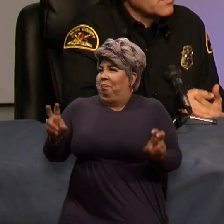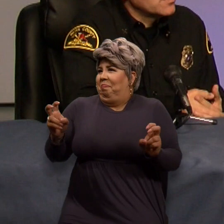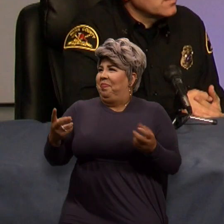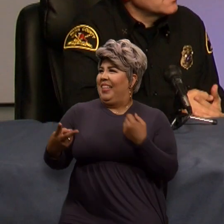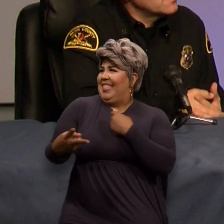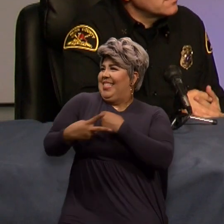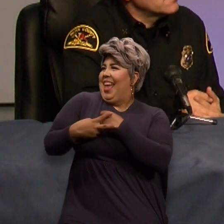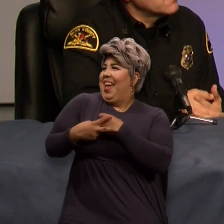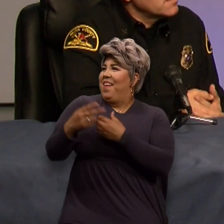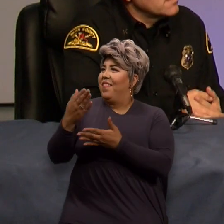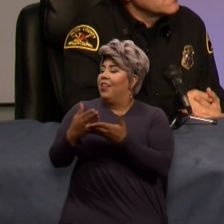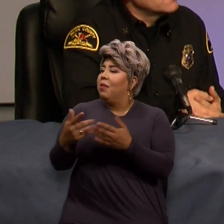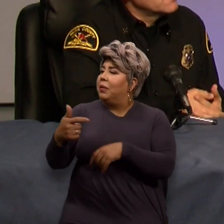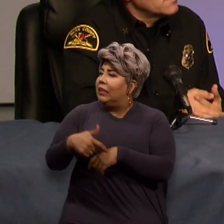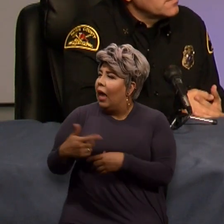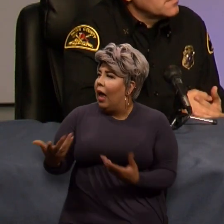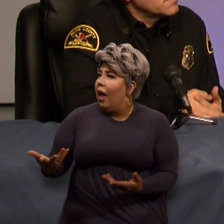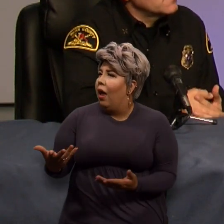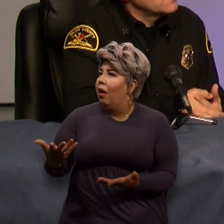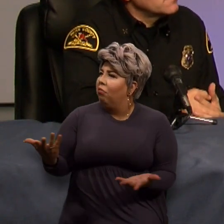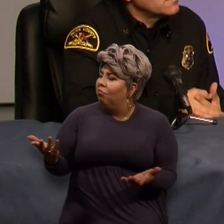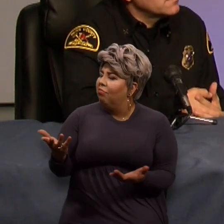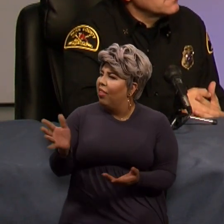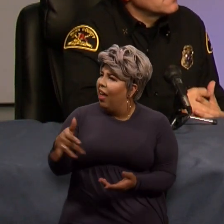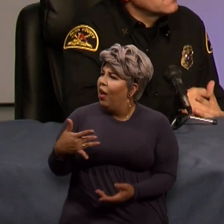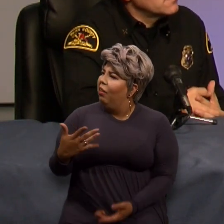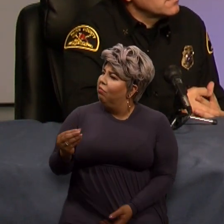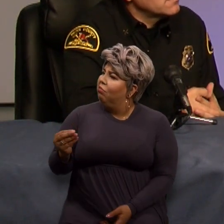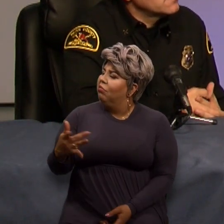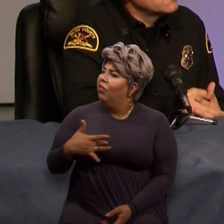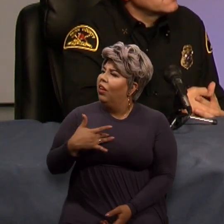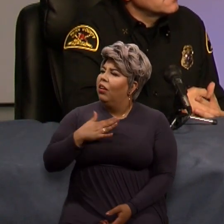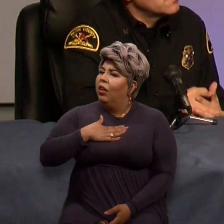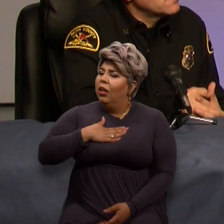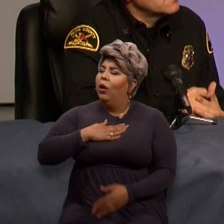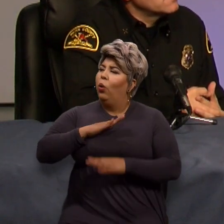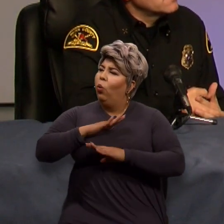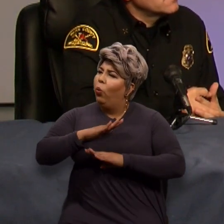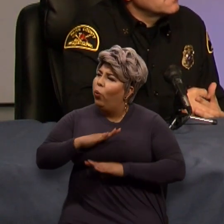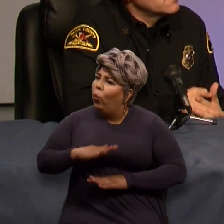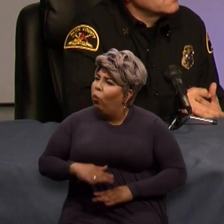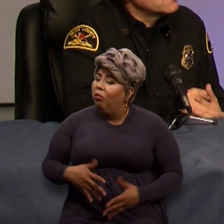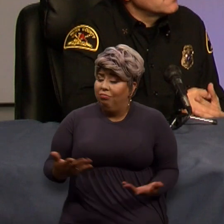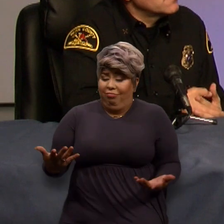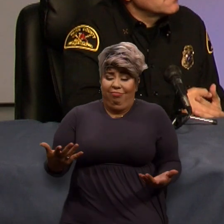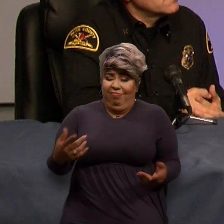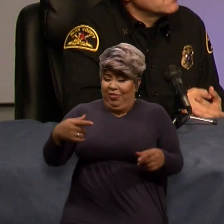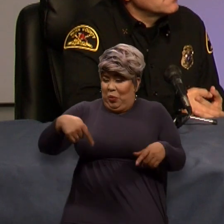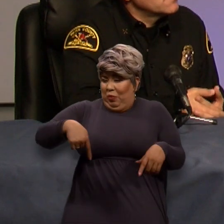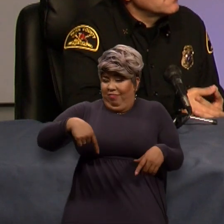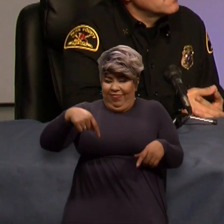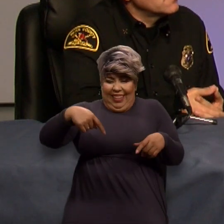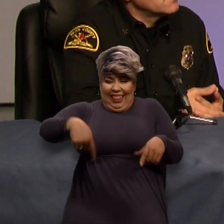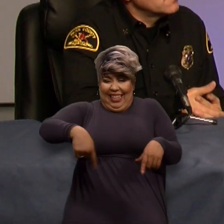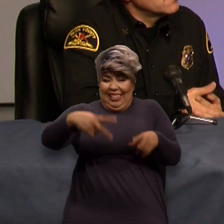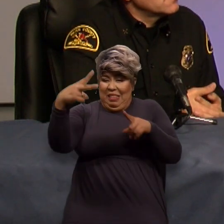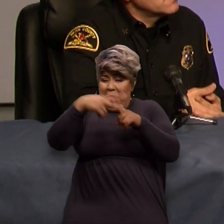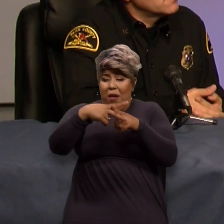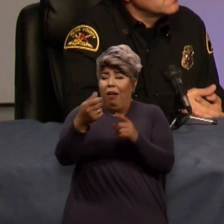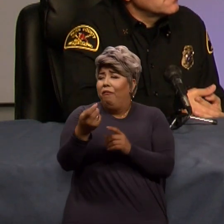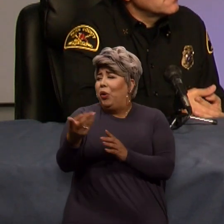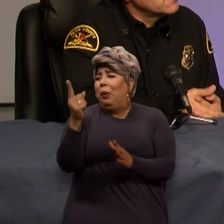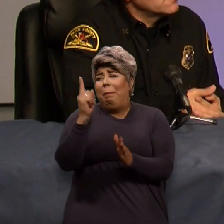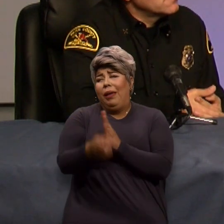I mean, depending on the situation. And that's just always good to know. It's like you take a couple of minutes, if that, and that's all it really takes